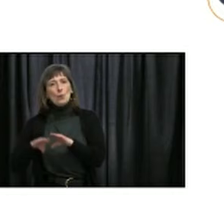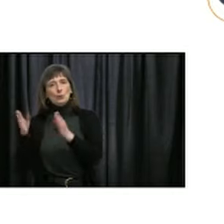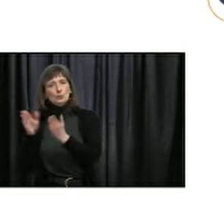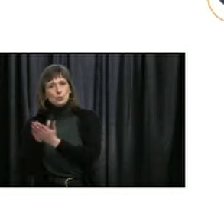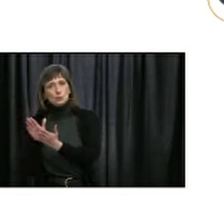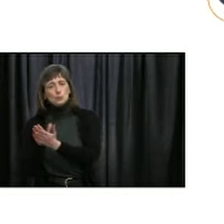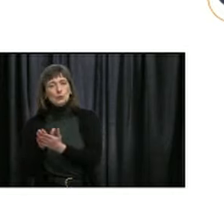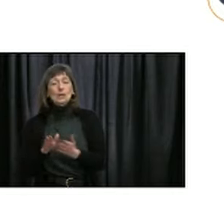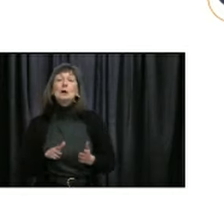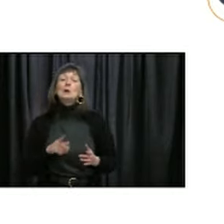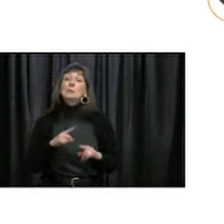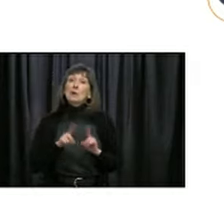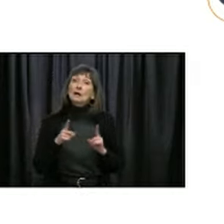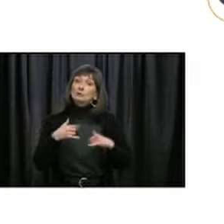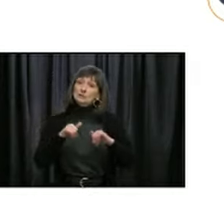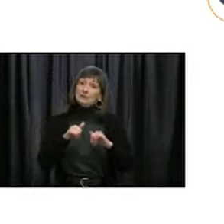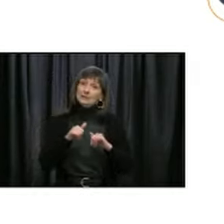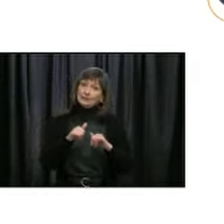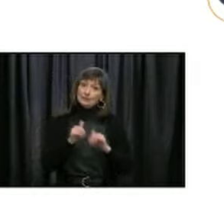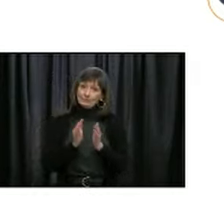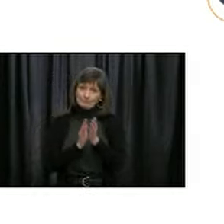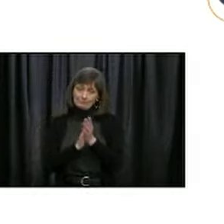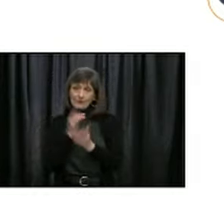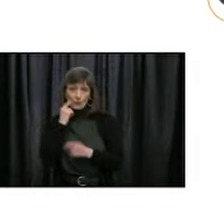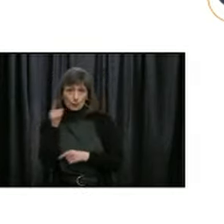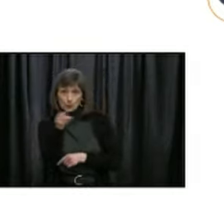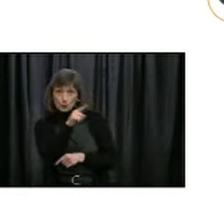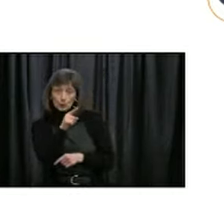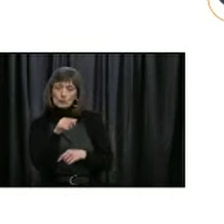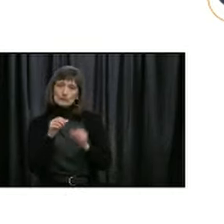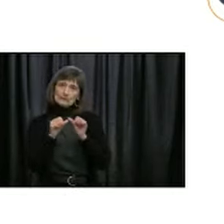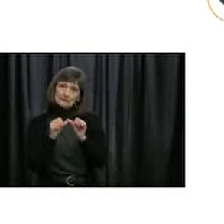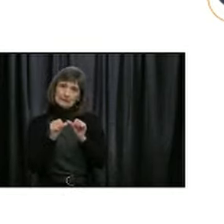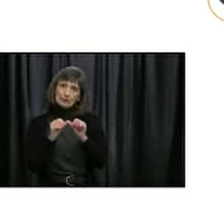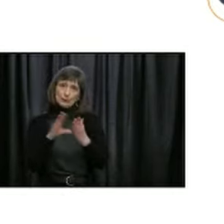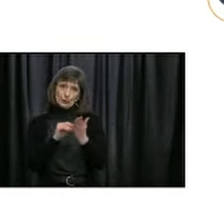to ensure continued learning during this challenging time.